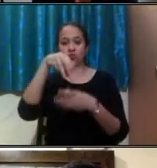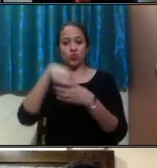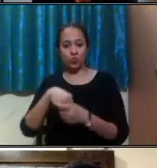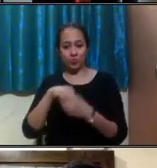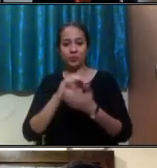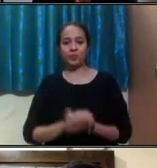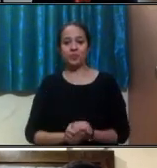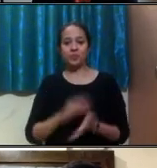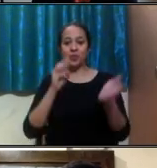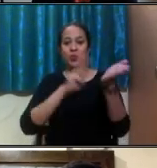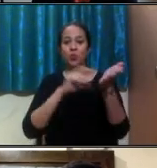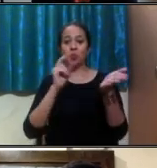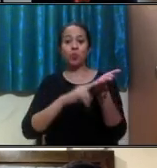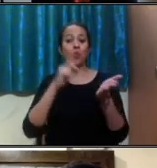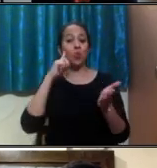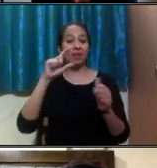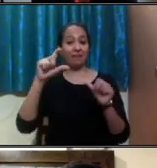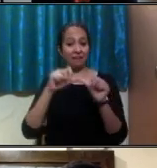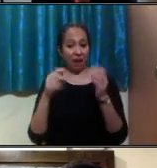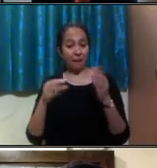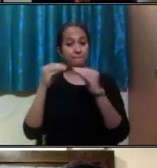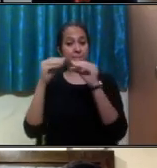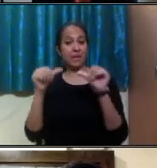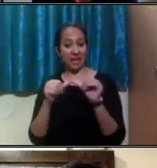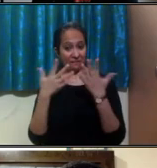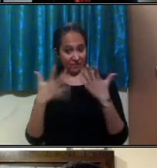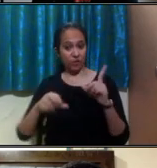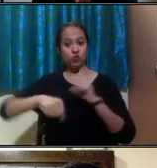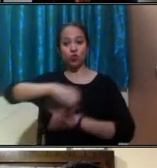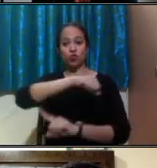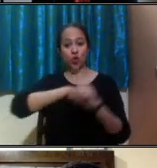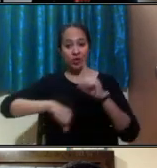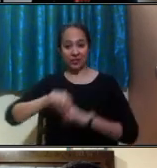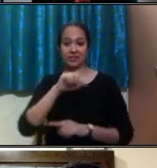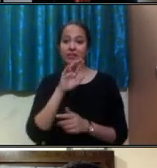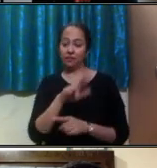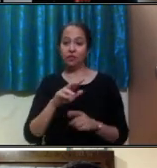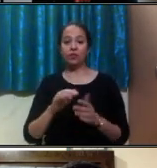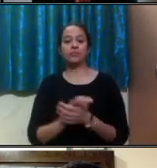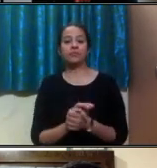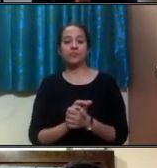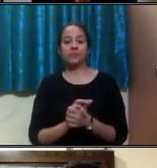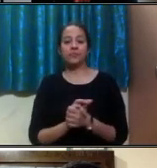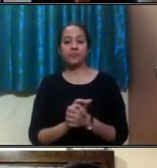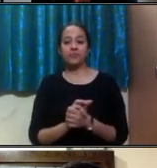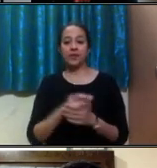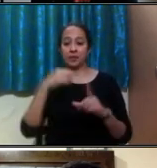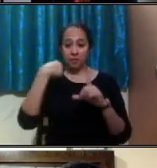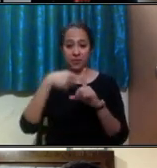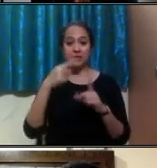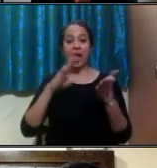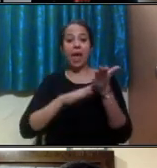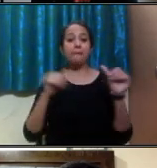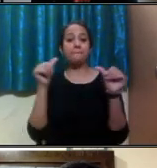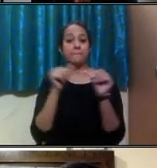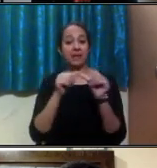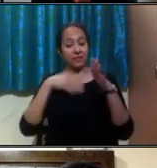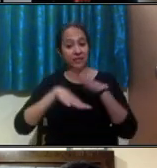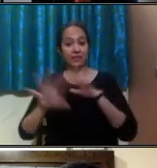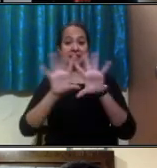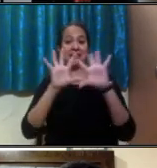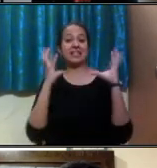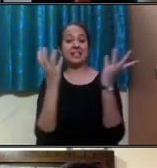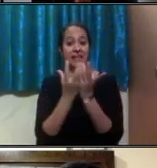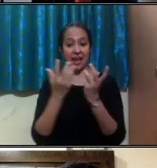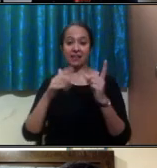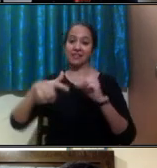Monica earned her bachelor's degree in sociology from the University of Texas at Arlington, and her master's degree in international studies